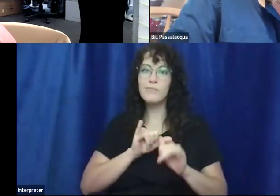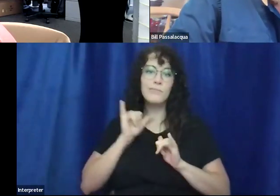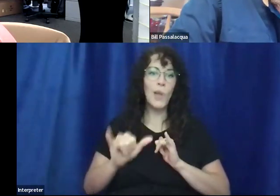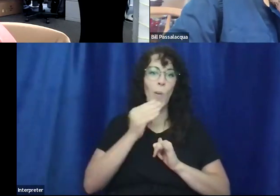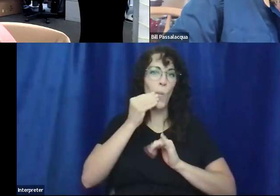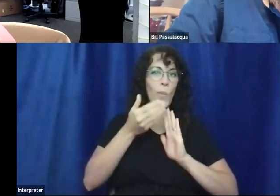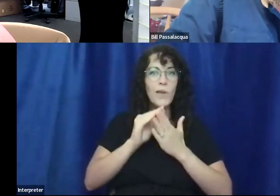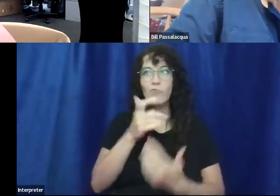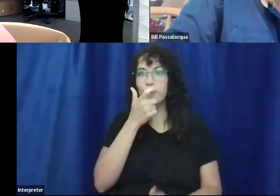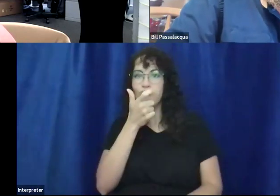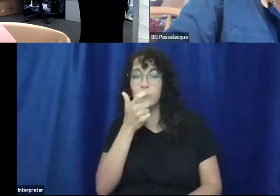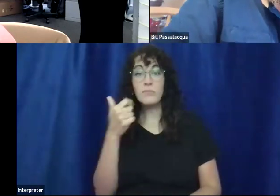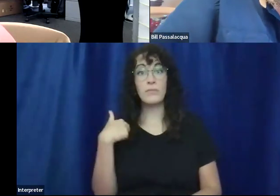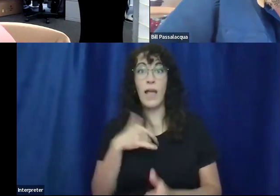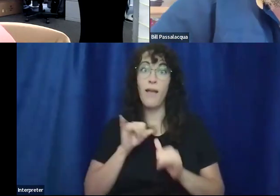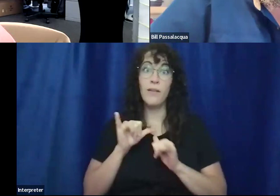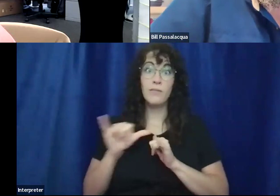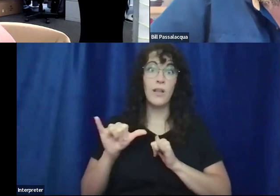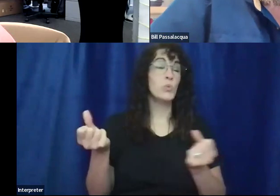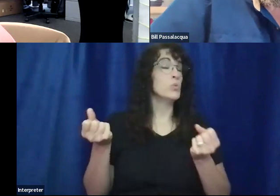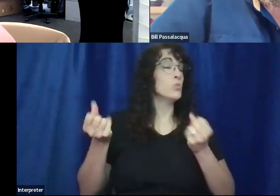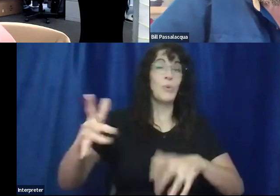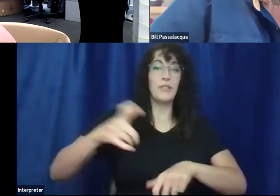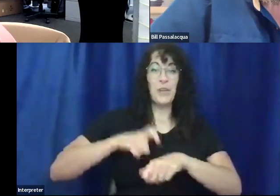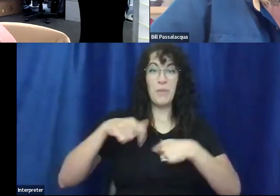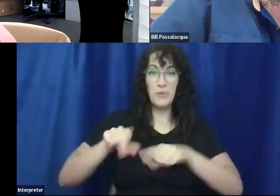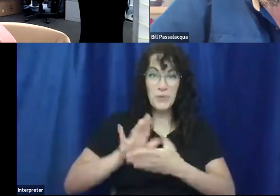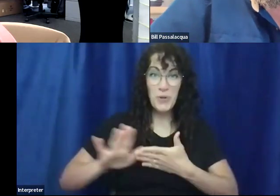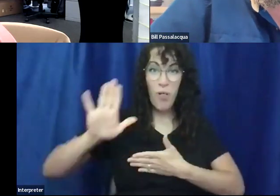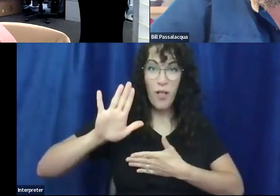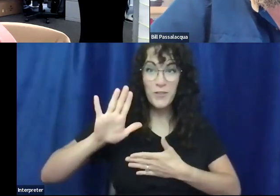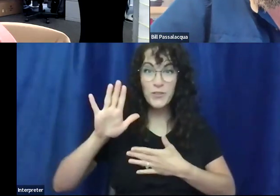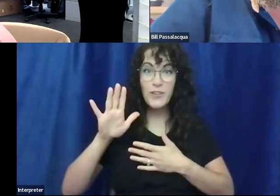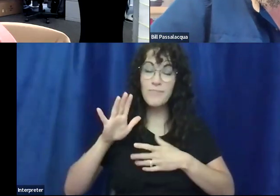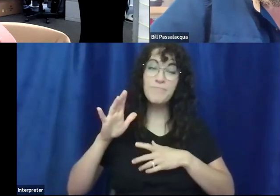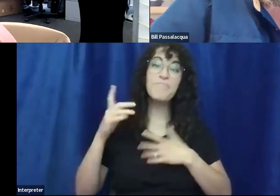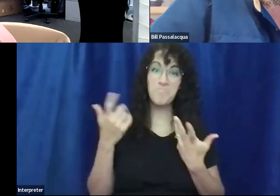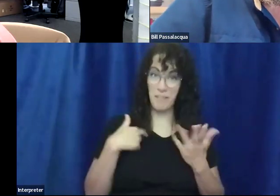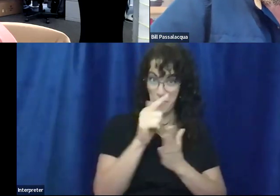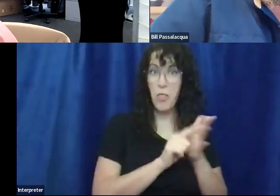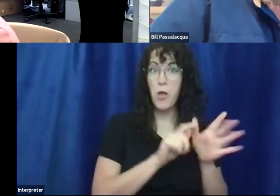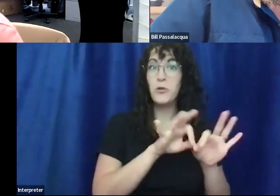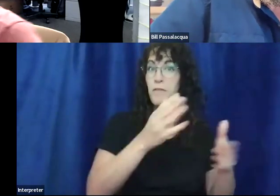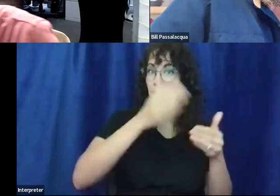I spent way too much time in college and went on, completed a law degree in 1994,